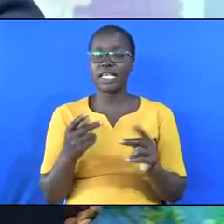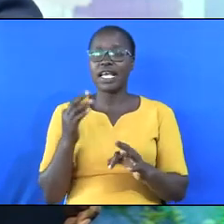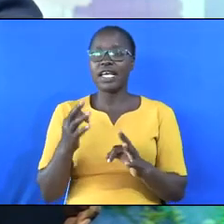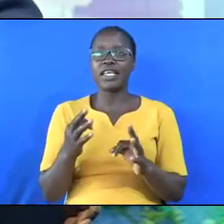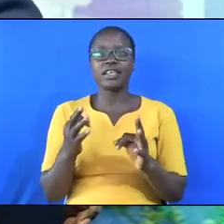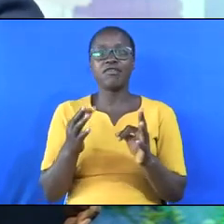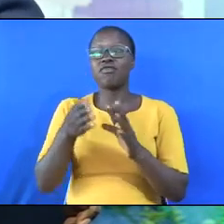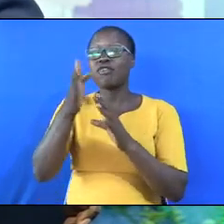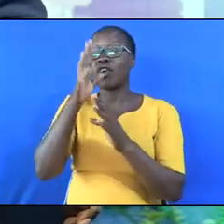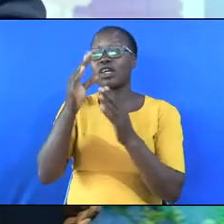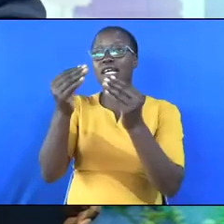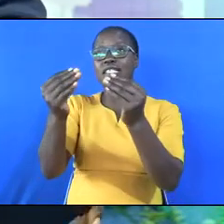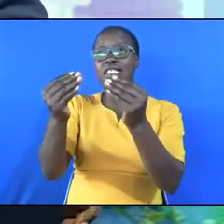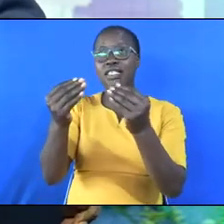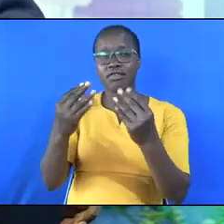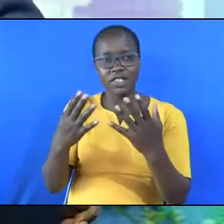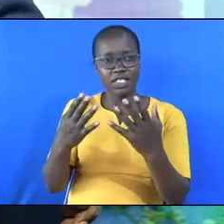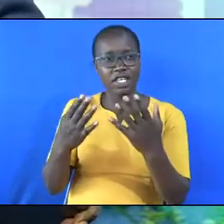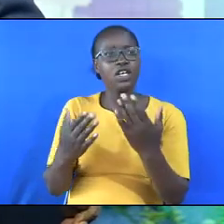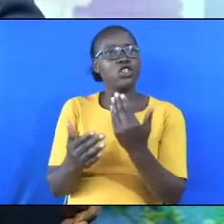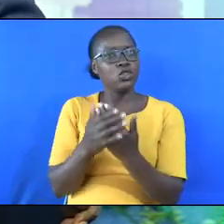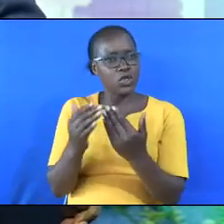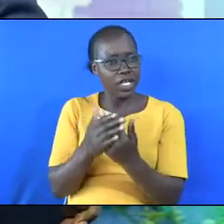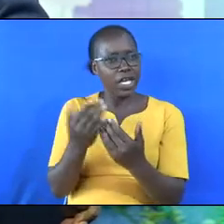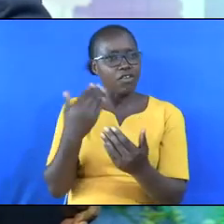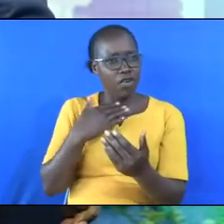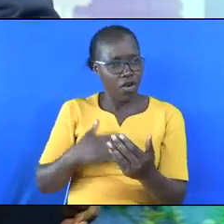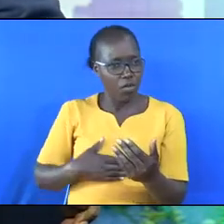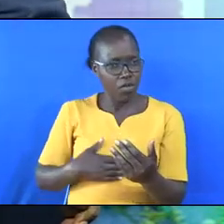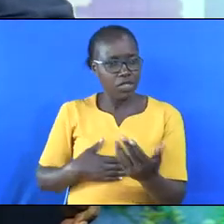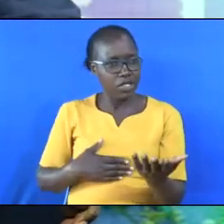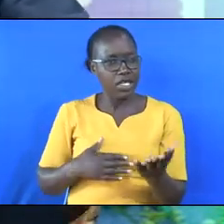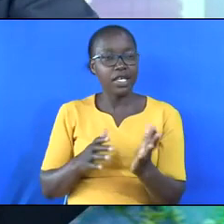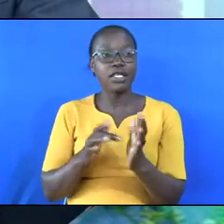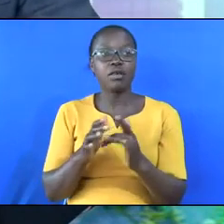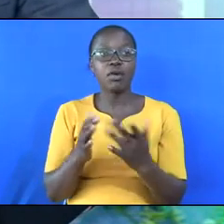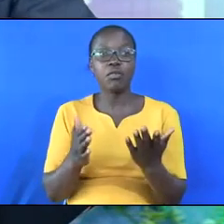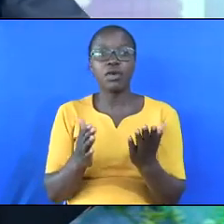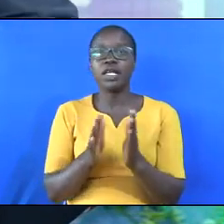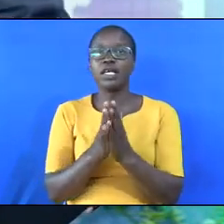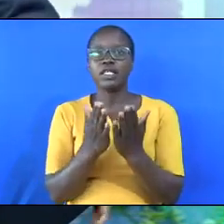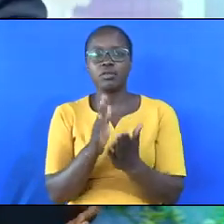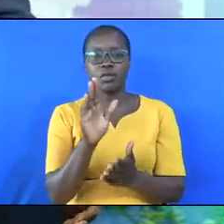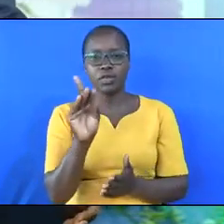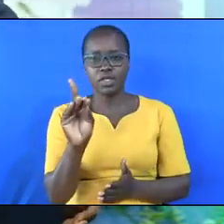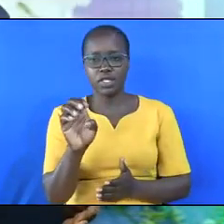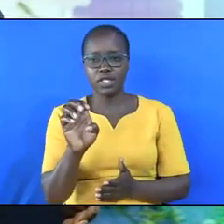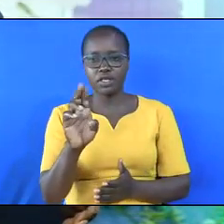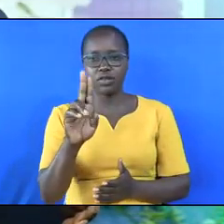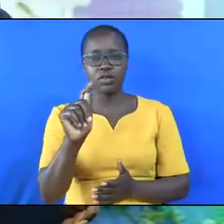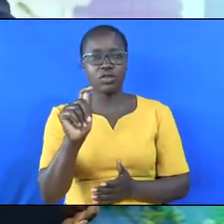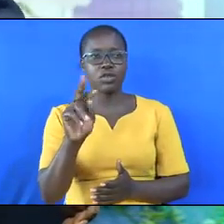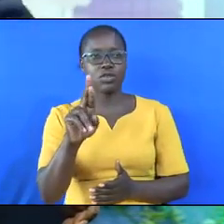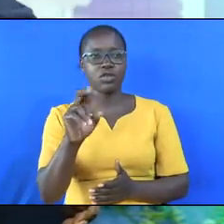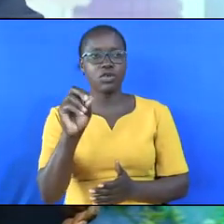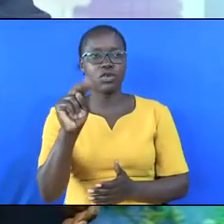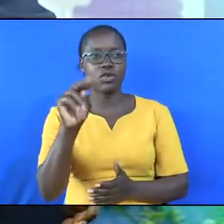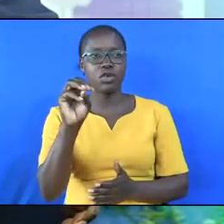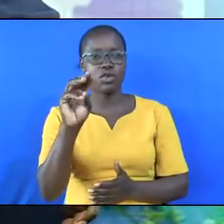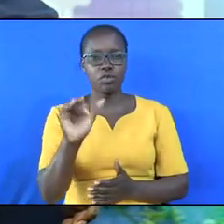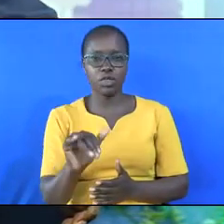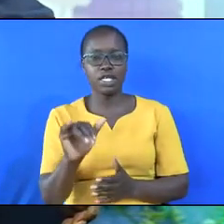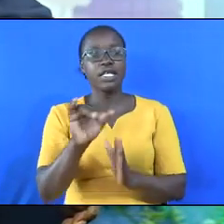that God has given us for operation of our bodies. In the book of Deuteronomy, chapter 6, verse 24, the Lord